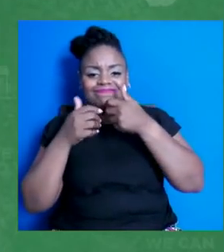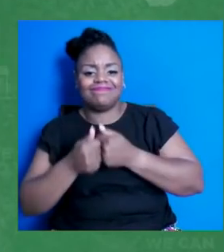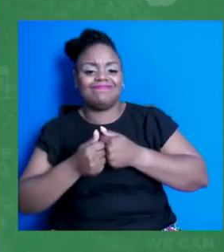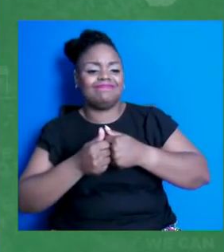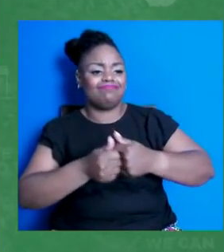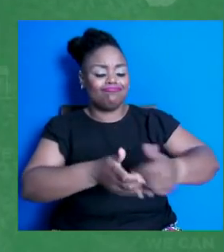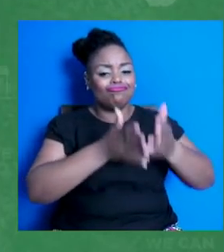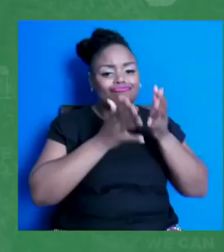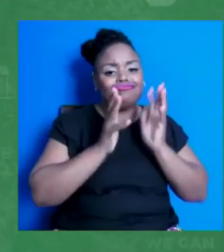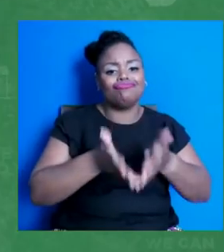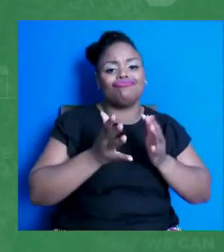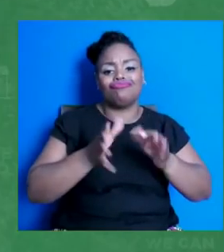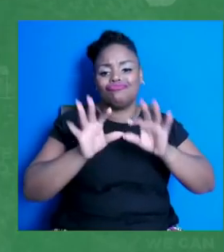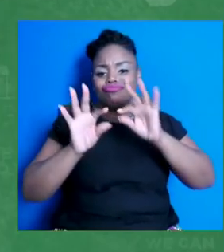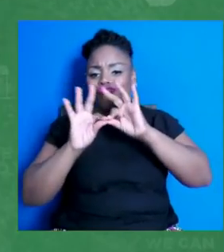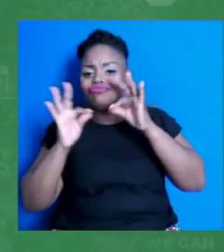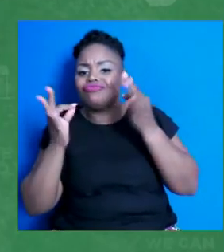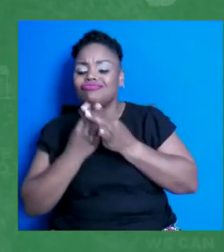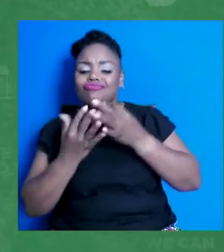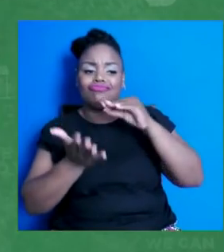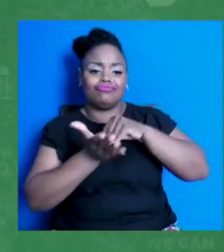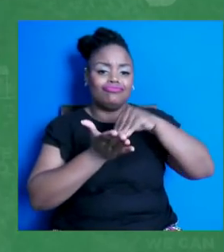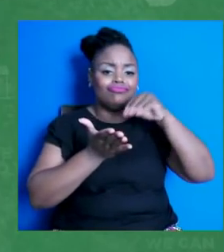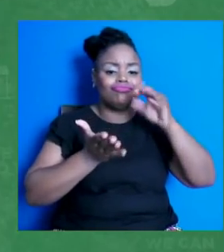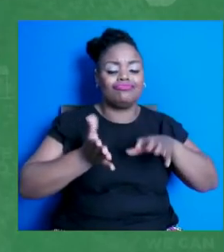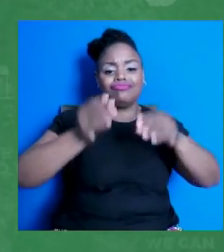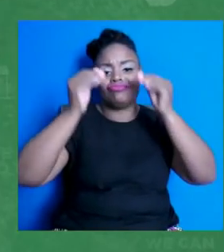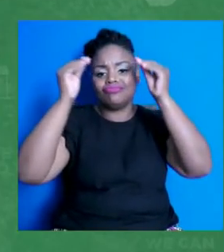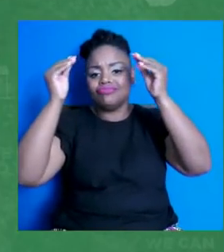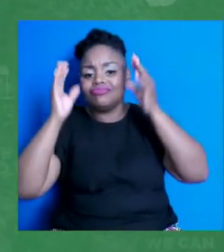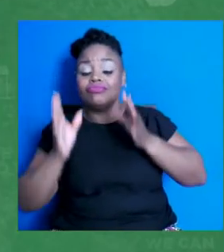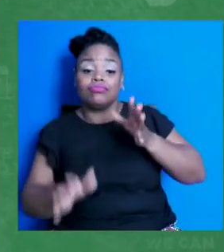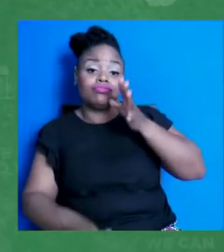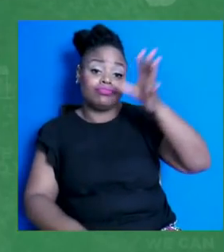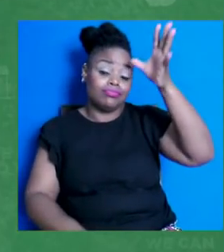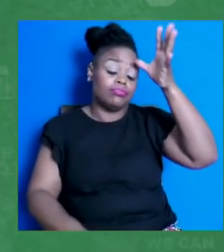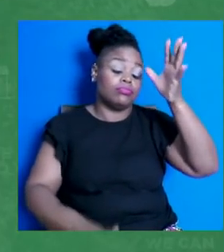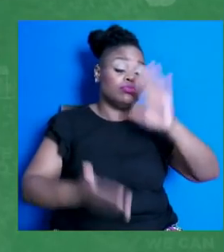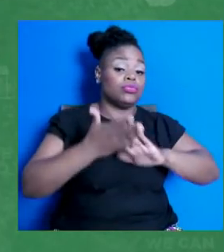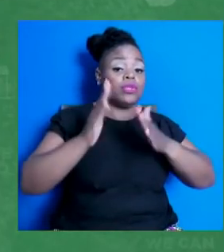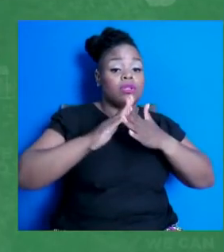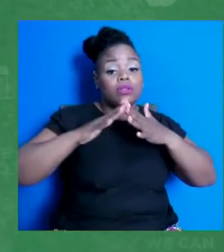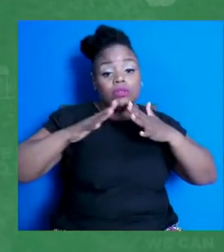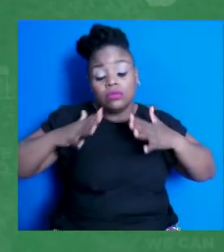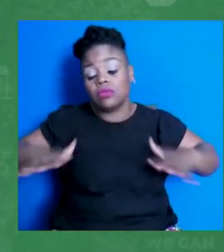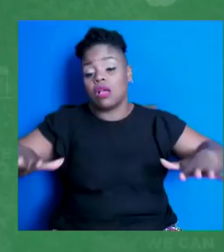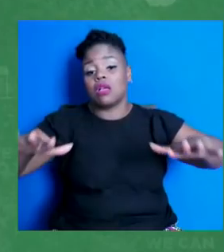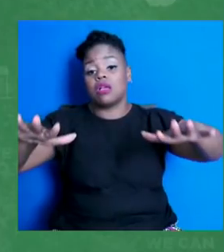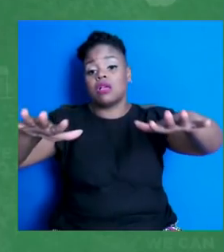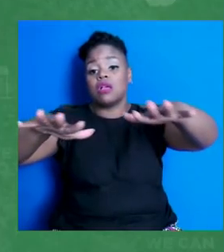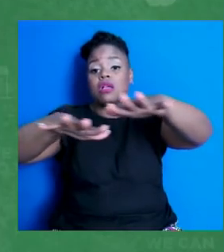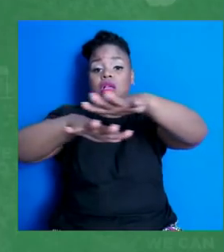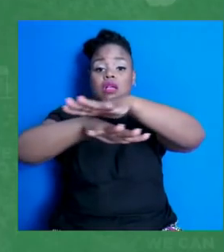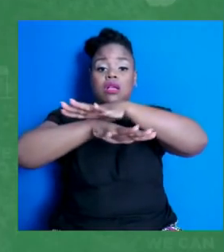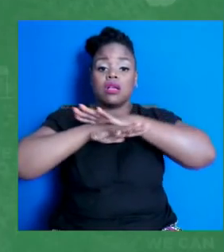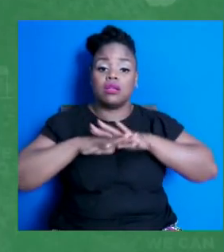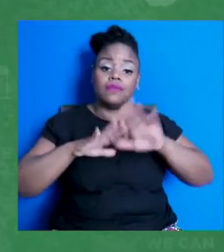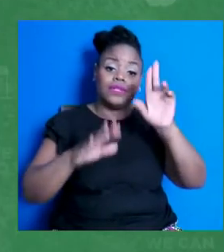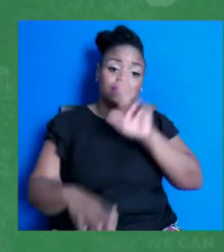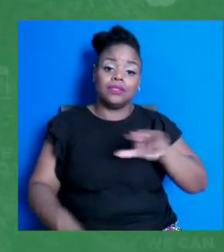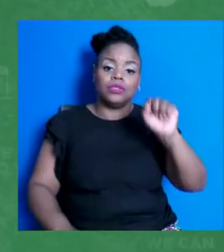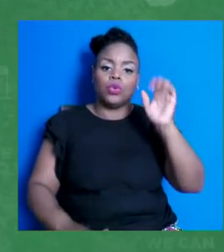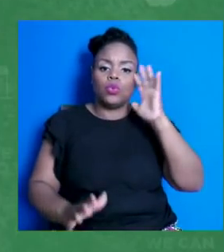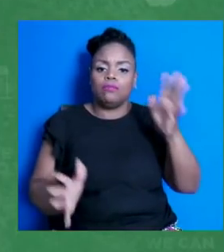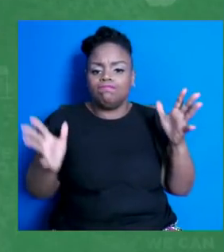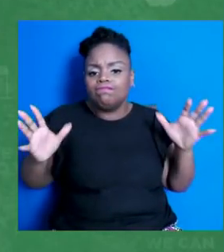Students, educators, parents and community members across the country will be working to get more young people vaccinated.